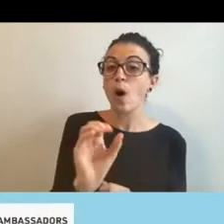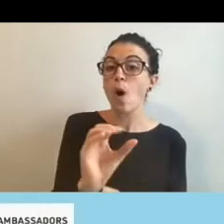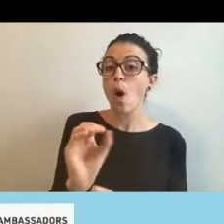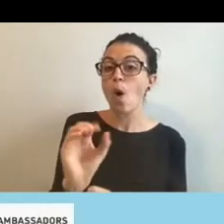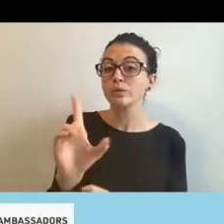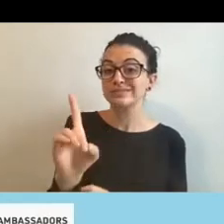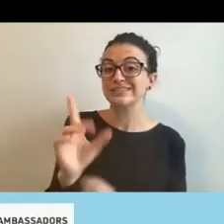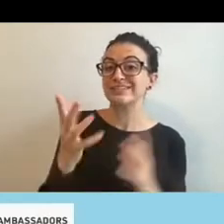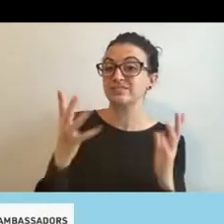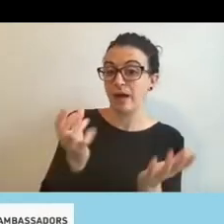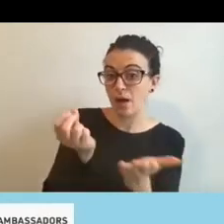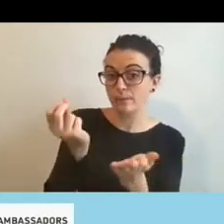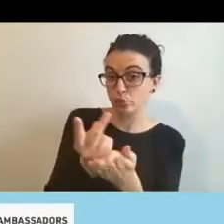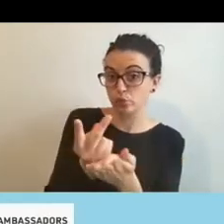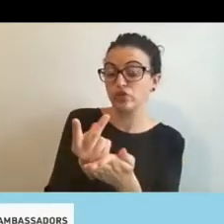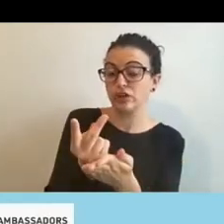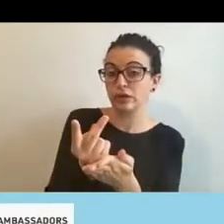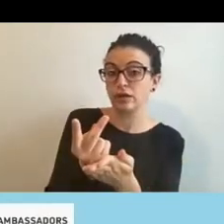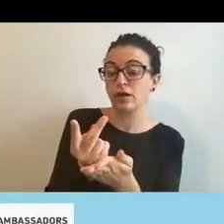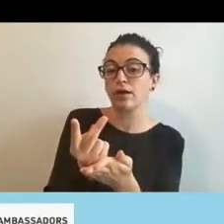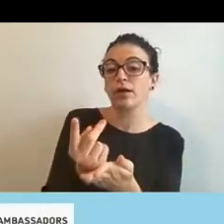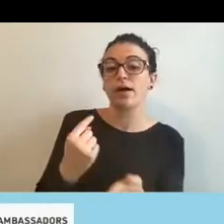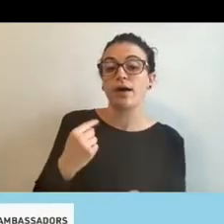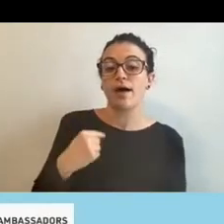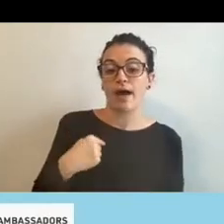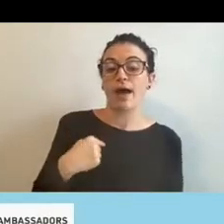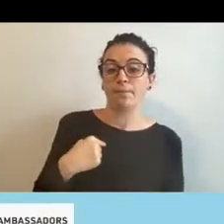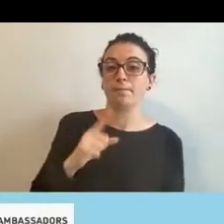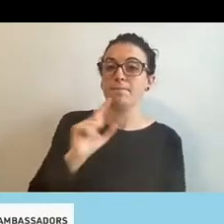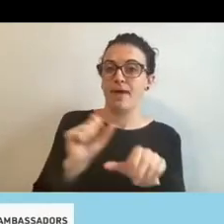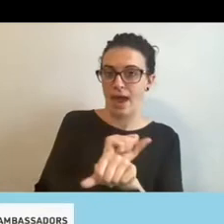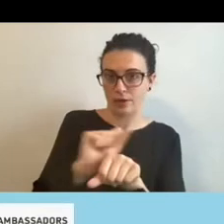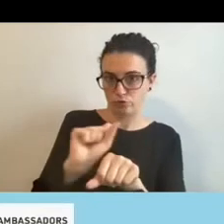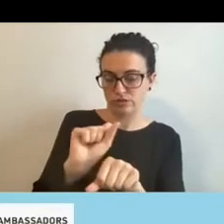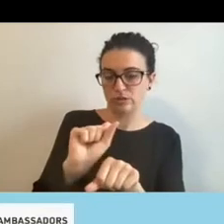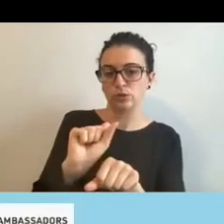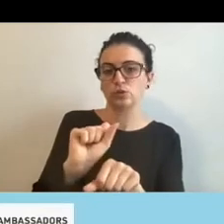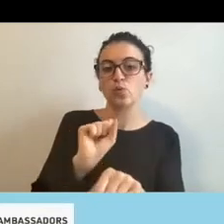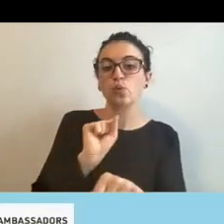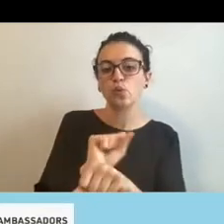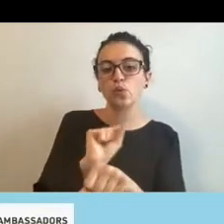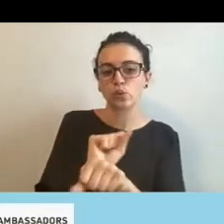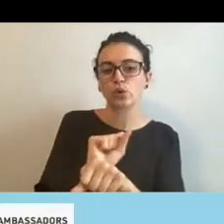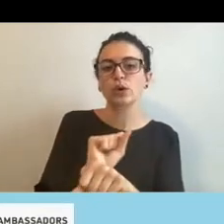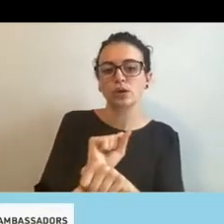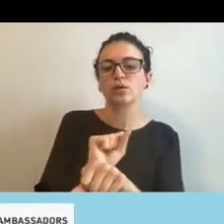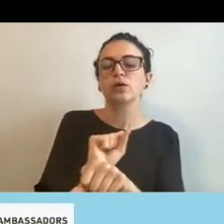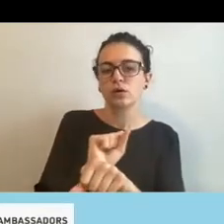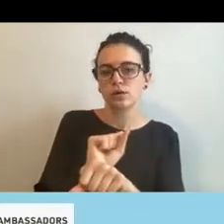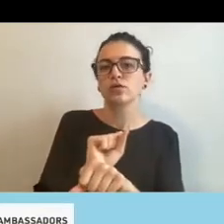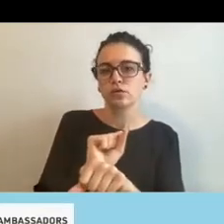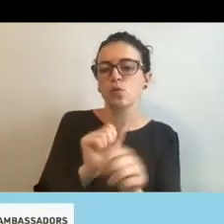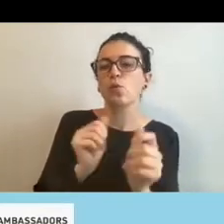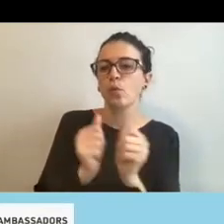And I'm actually working with the, I'm working with